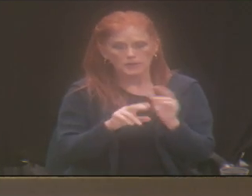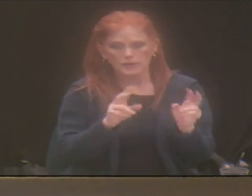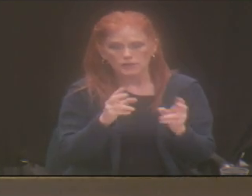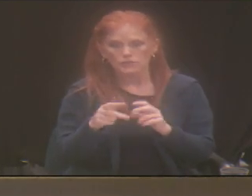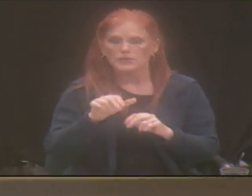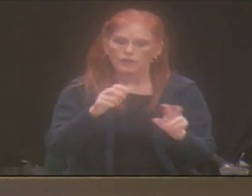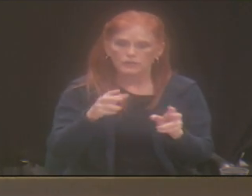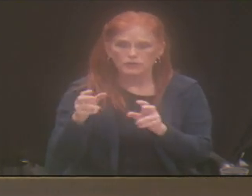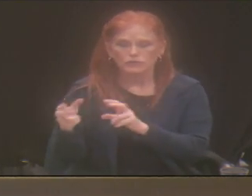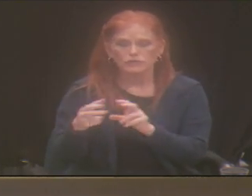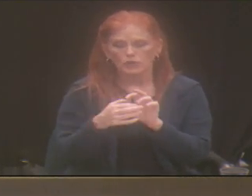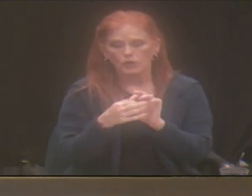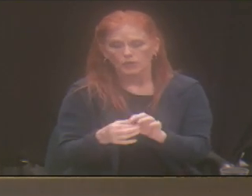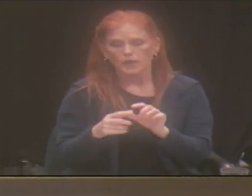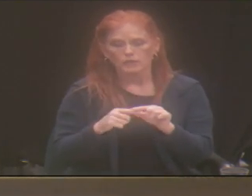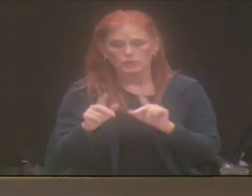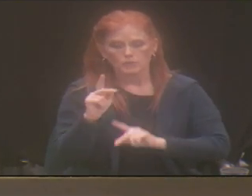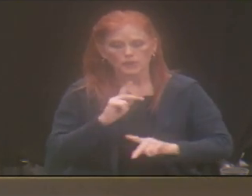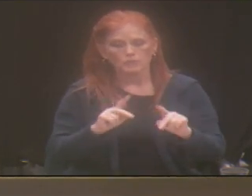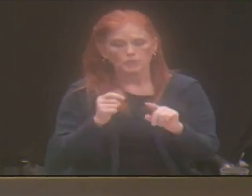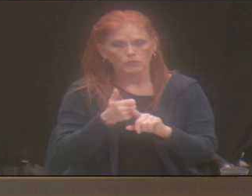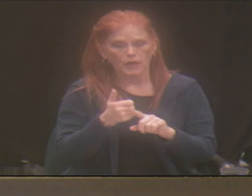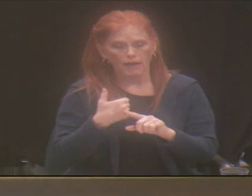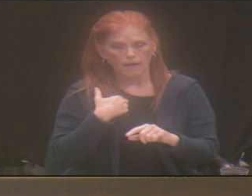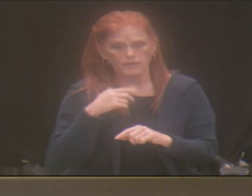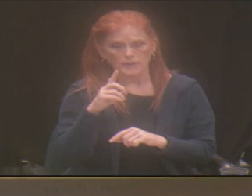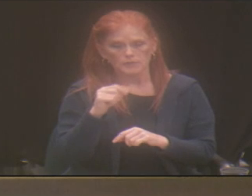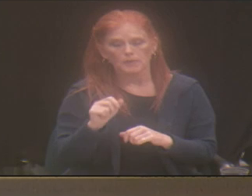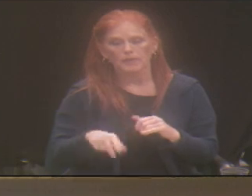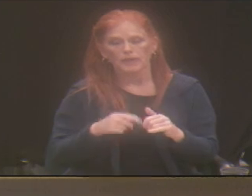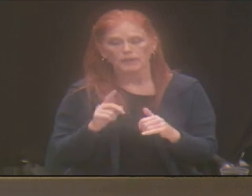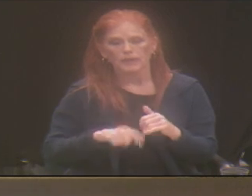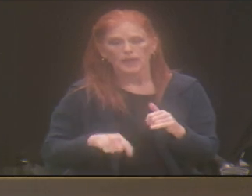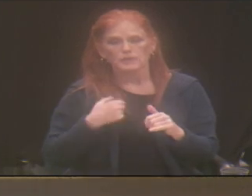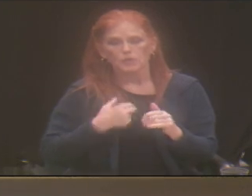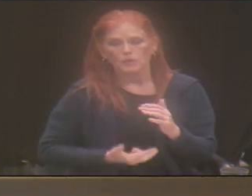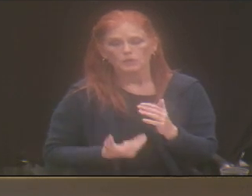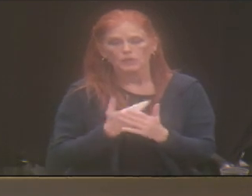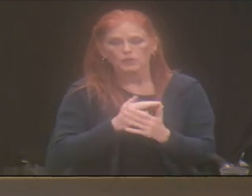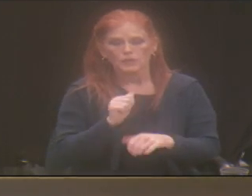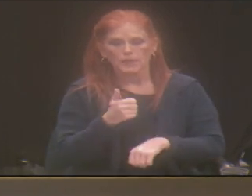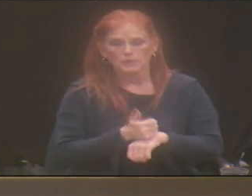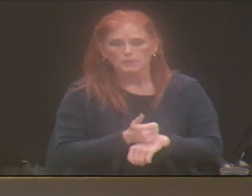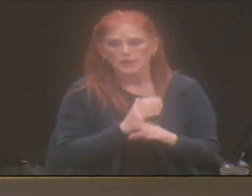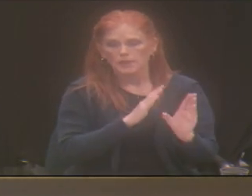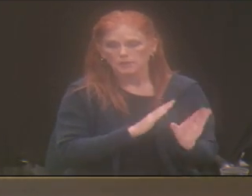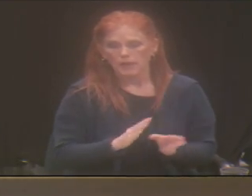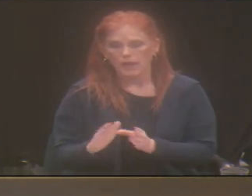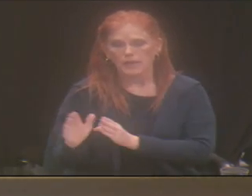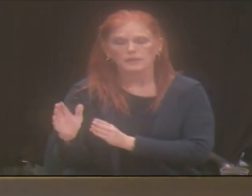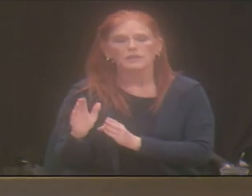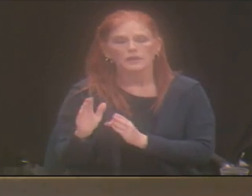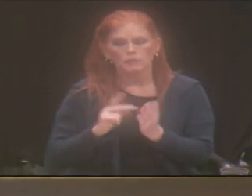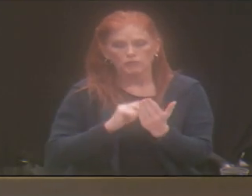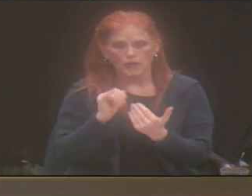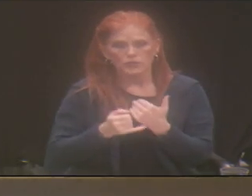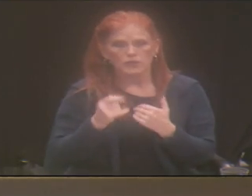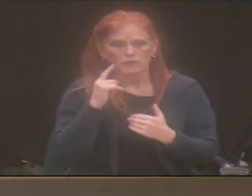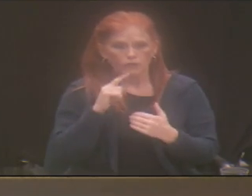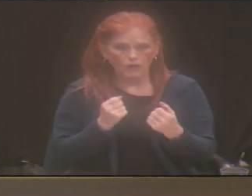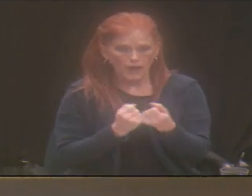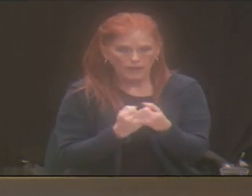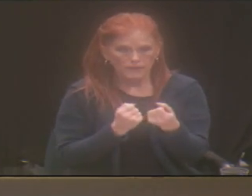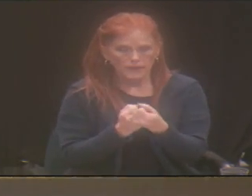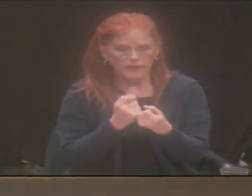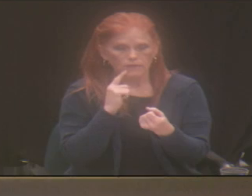other issues related to persons with disabilities. And finally, to review and implement plans and projects for advocating